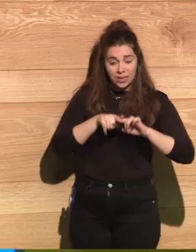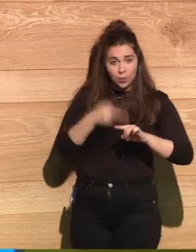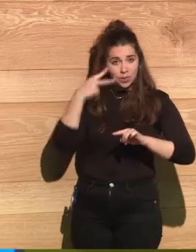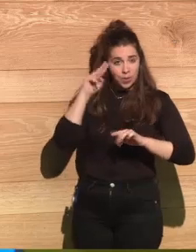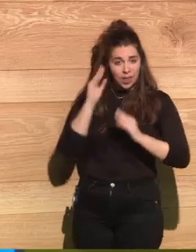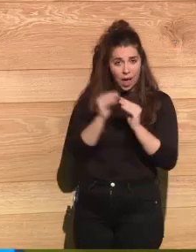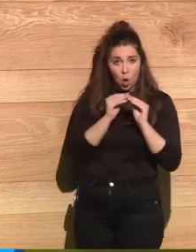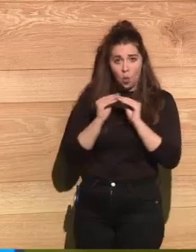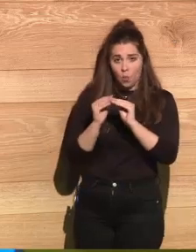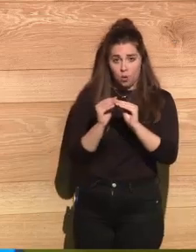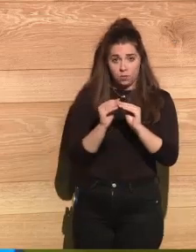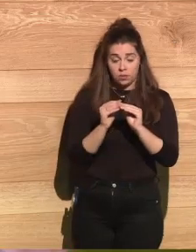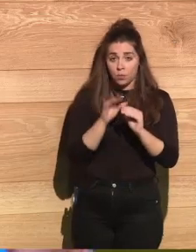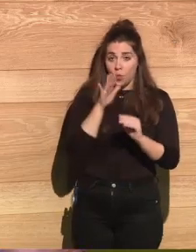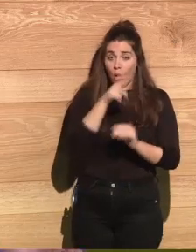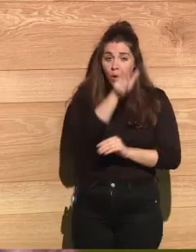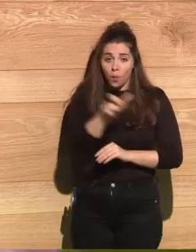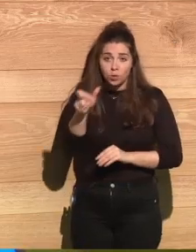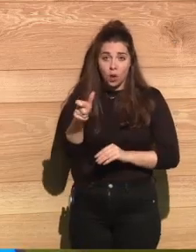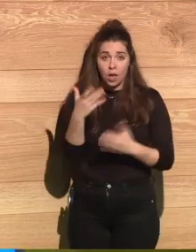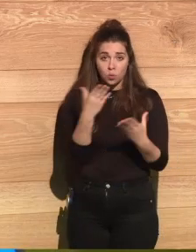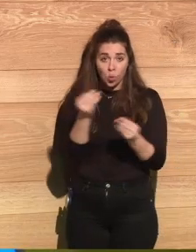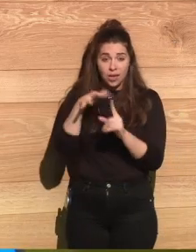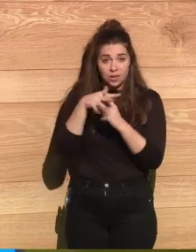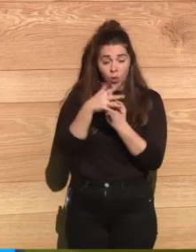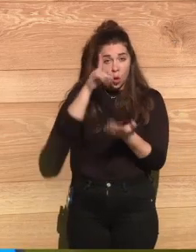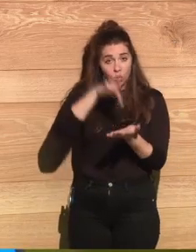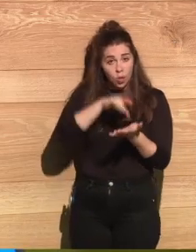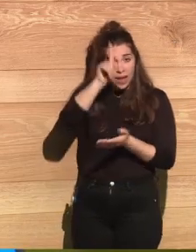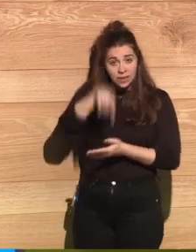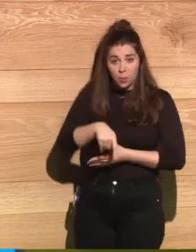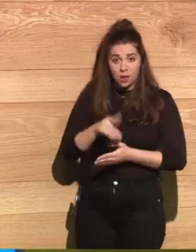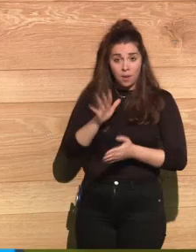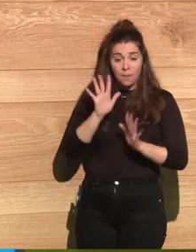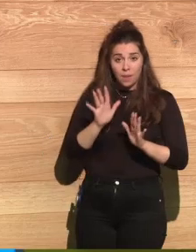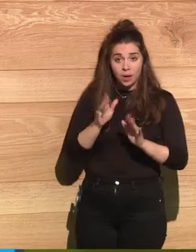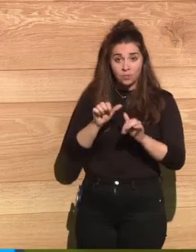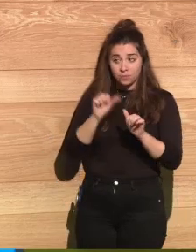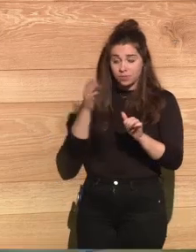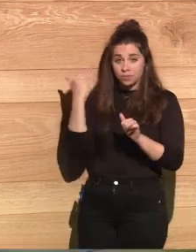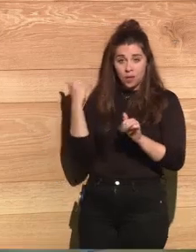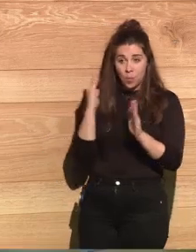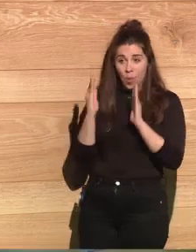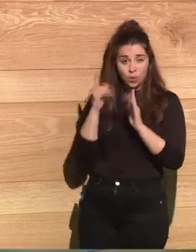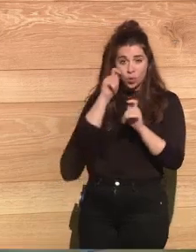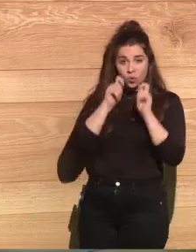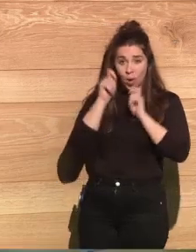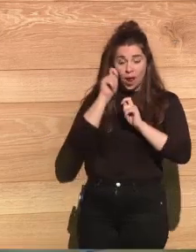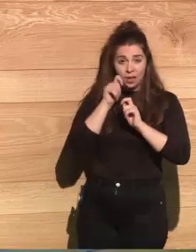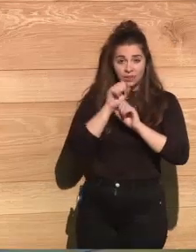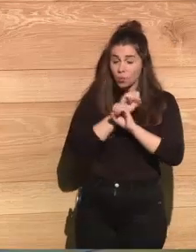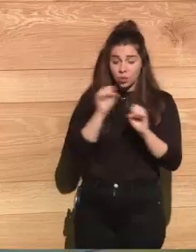people. Nobody could have spoken tears. The external